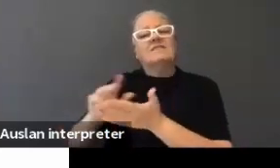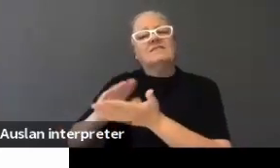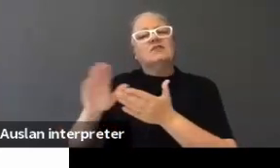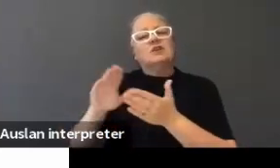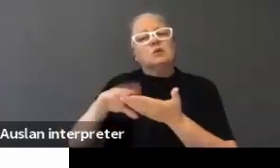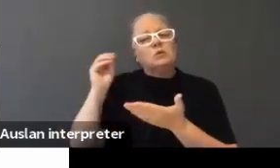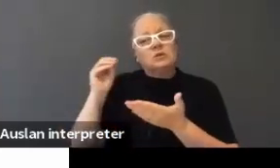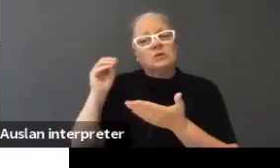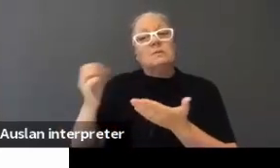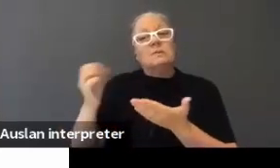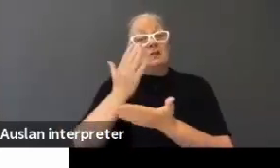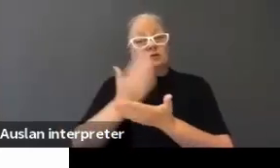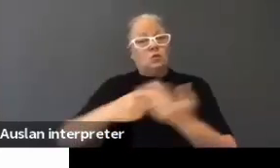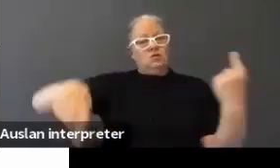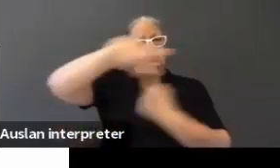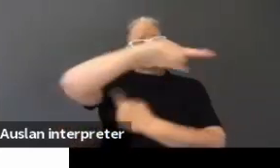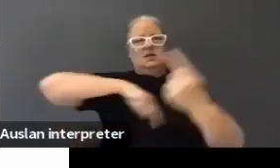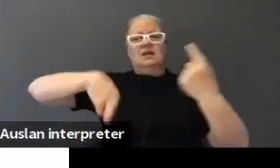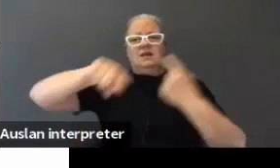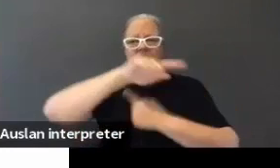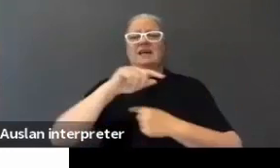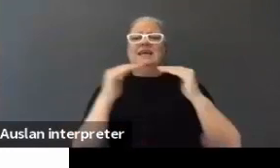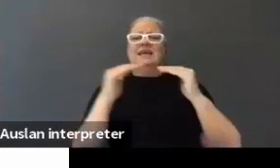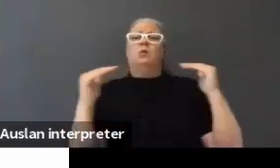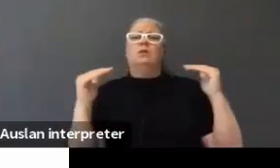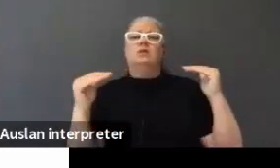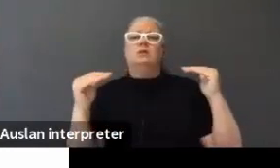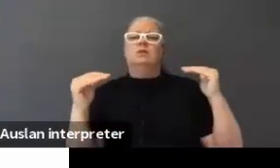everybody's interacting equally. Right? Sometimes